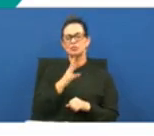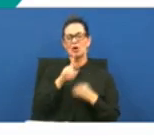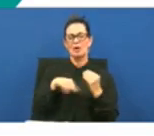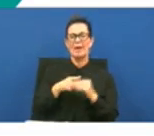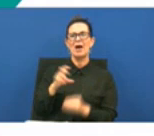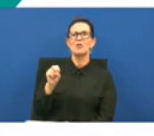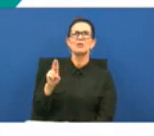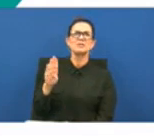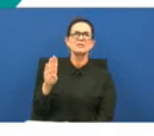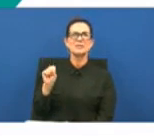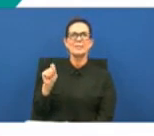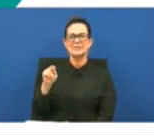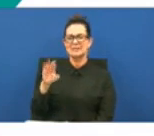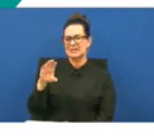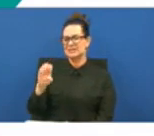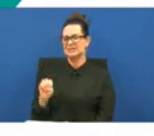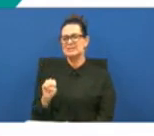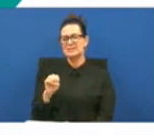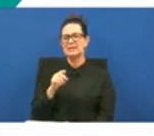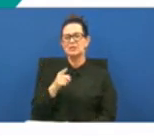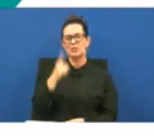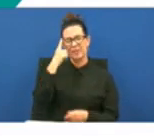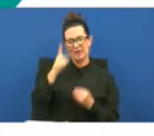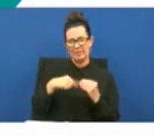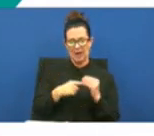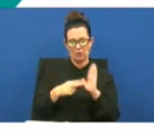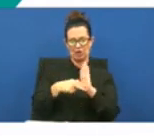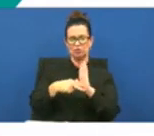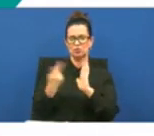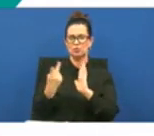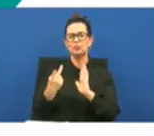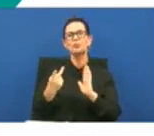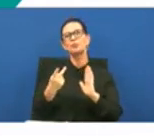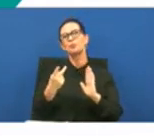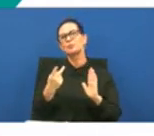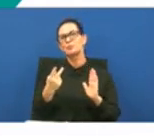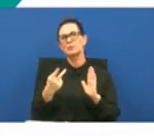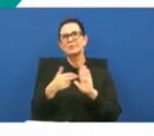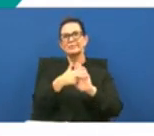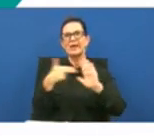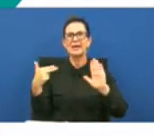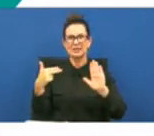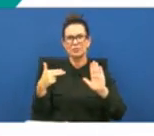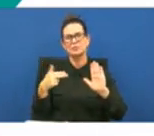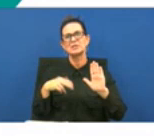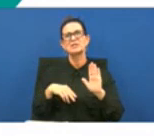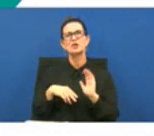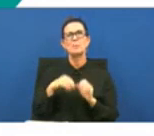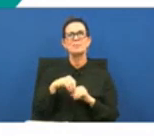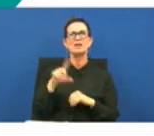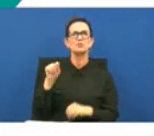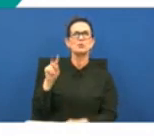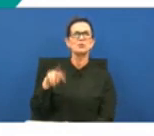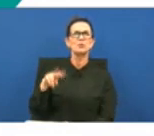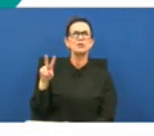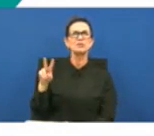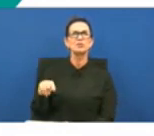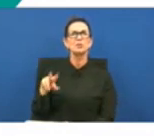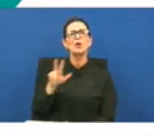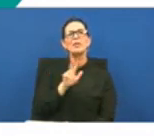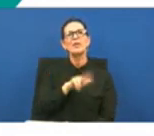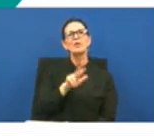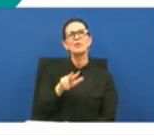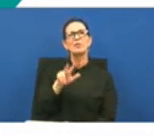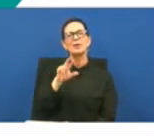kind of kind of think about dual diagnosis so of that um in 2022 33